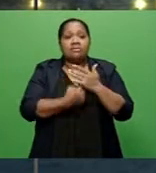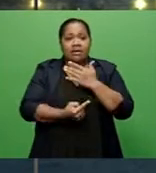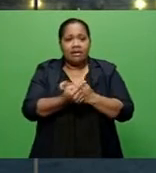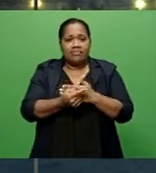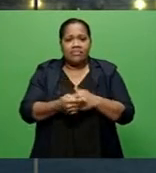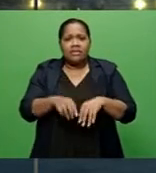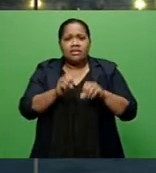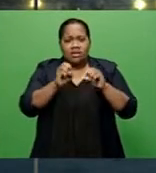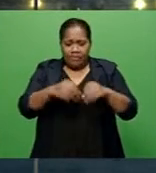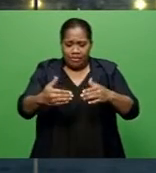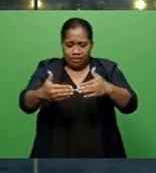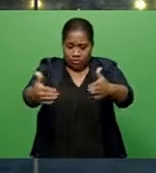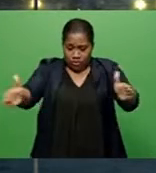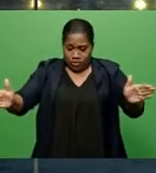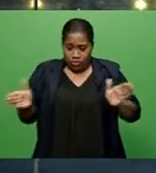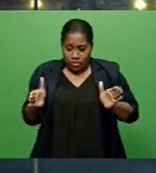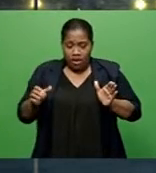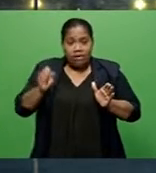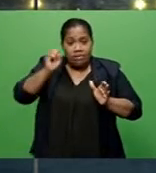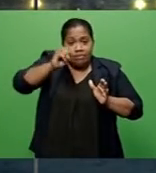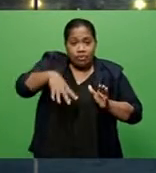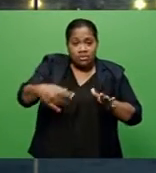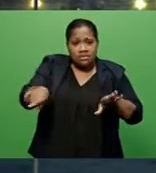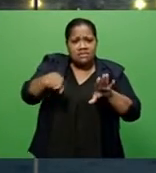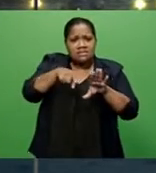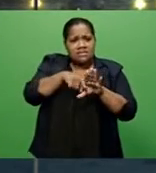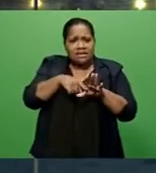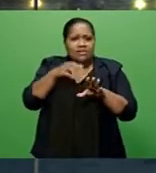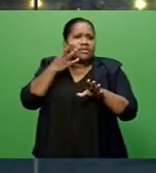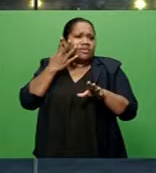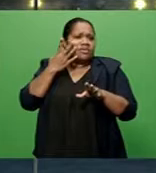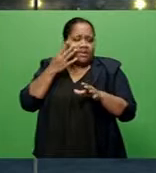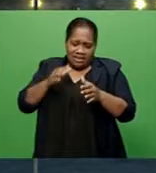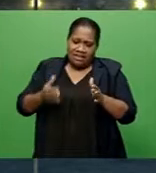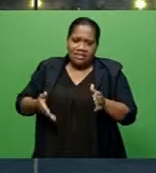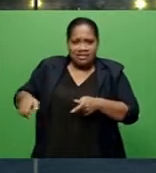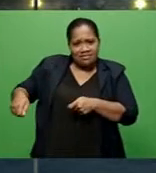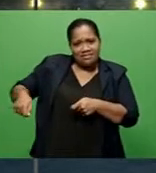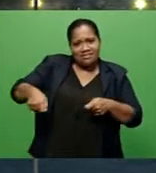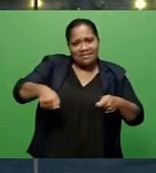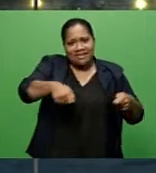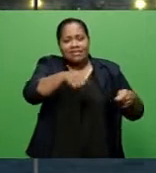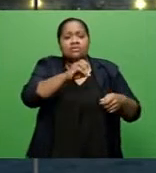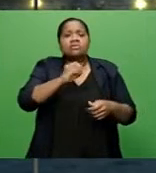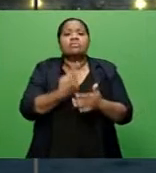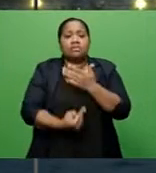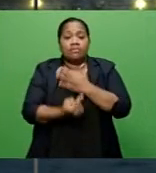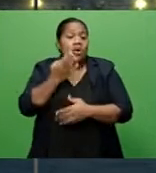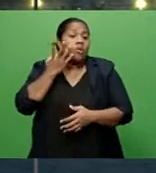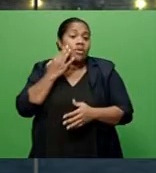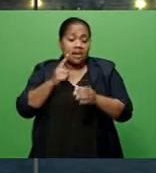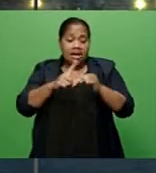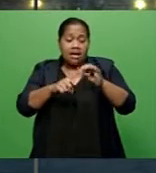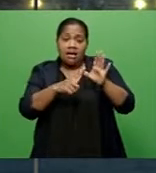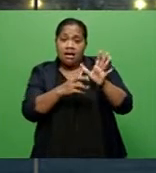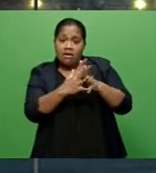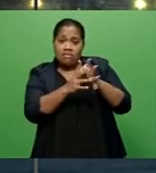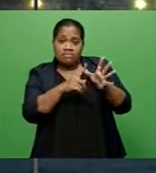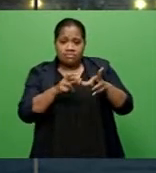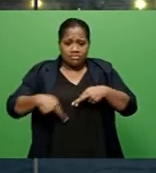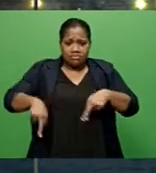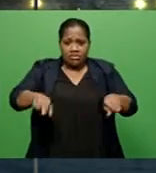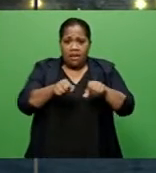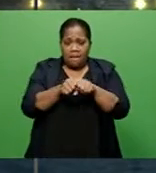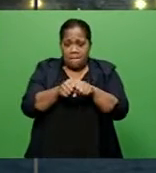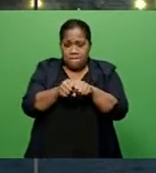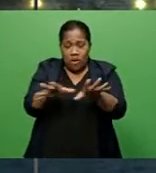to higher ground at the height of Tisiana. Resident Luke Nasaroa told FBC News that when the Ngawa River burst its banks around 2 a.m.